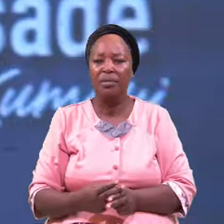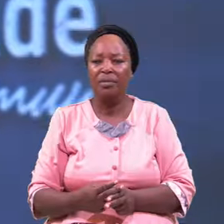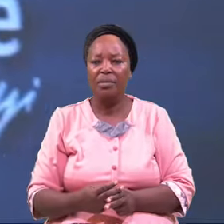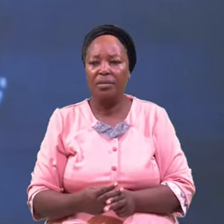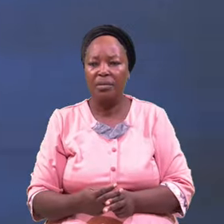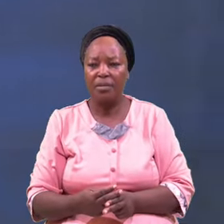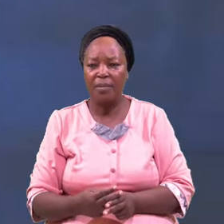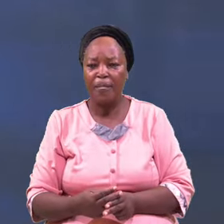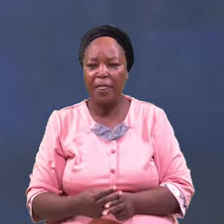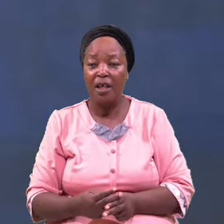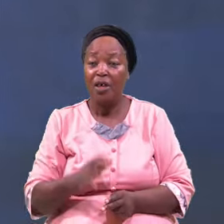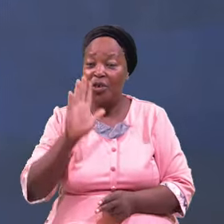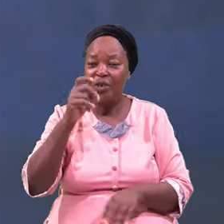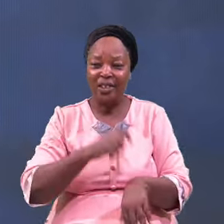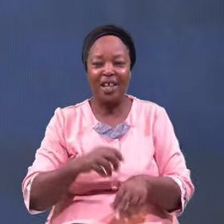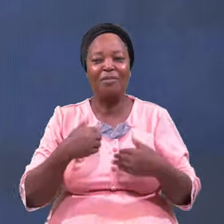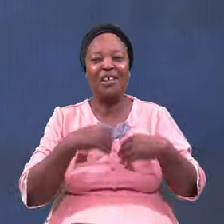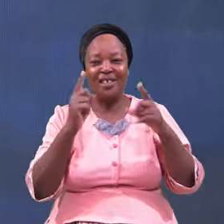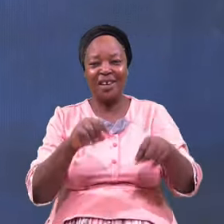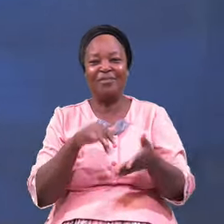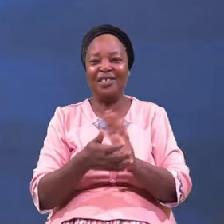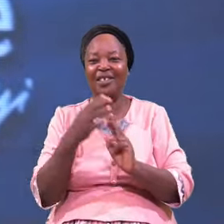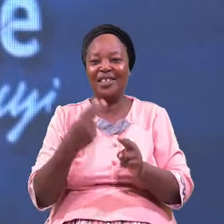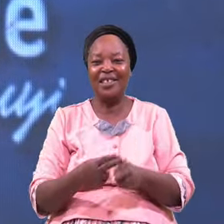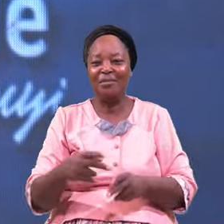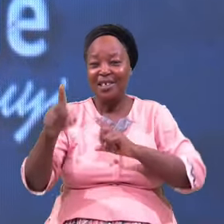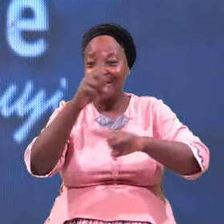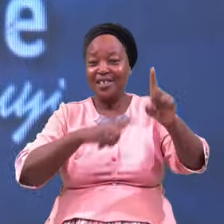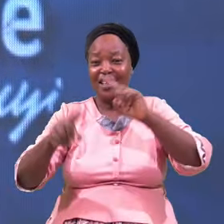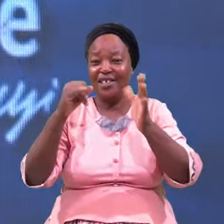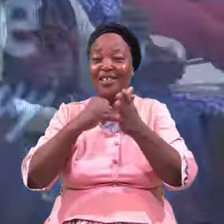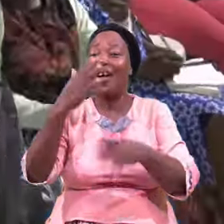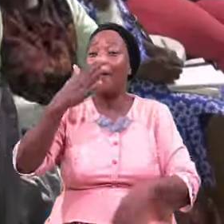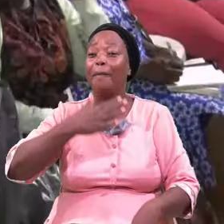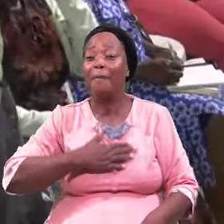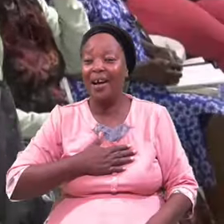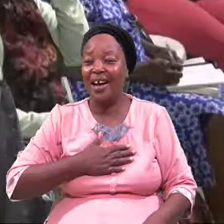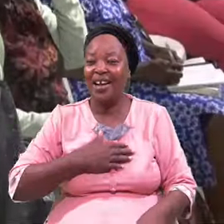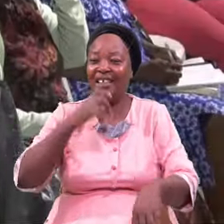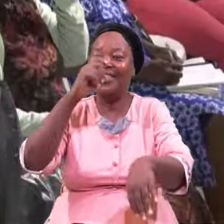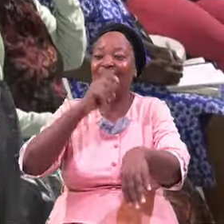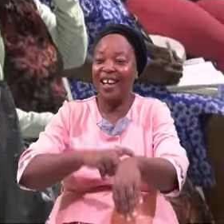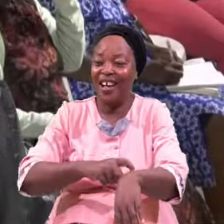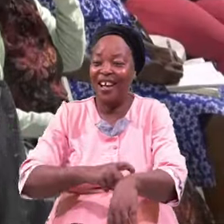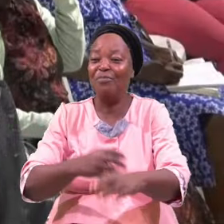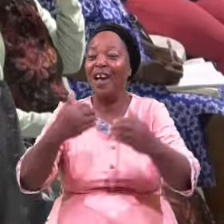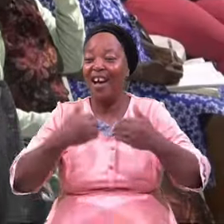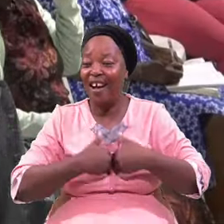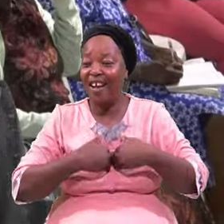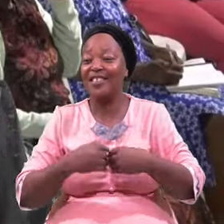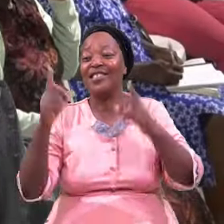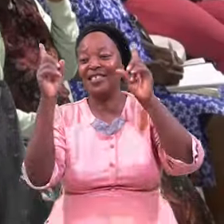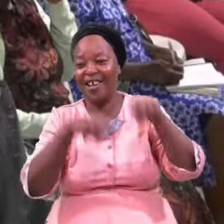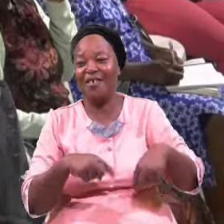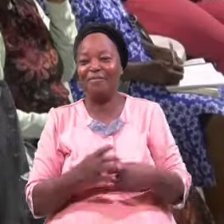Your Time Has Come My Time Has Come Because They